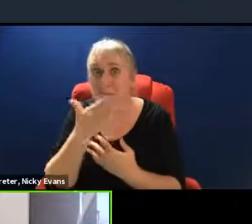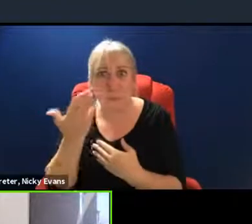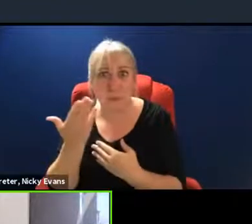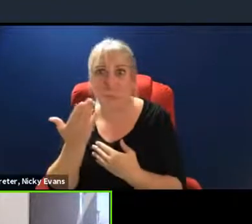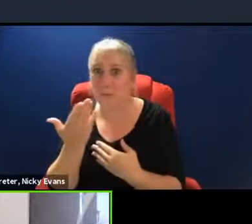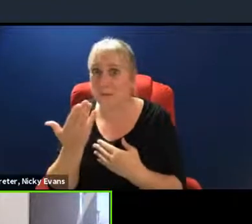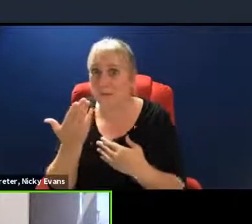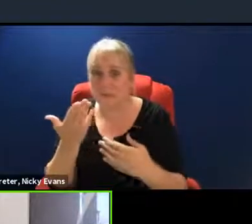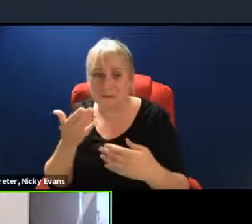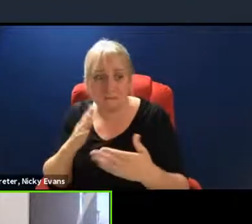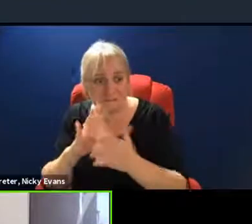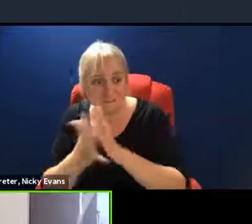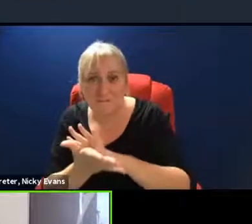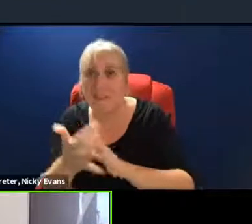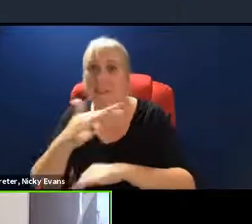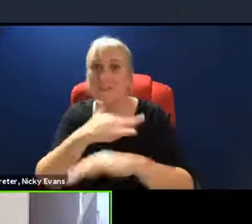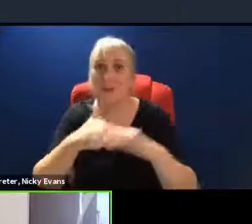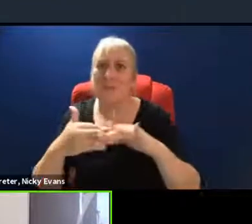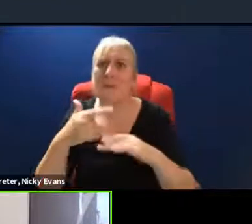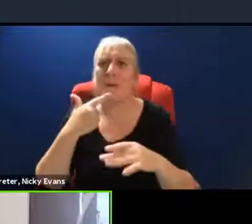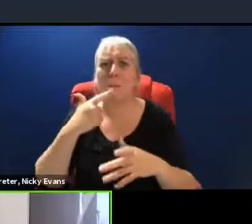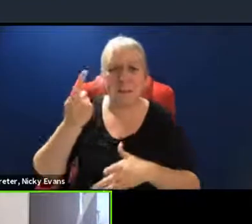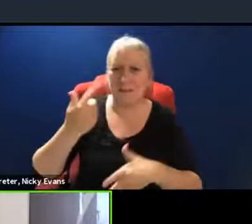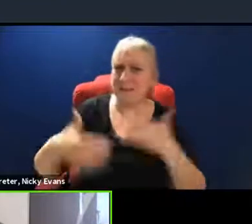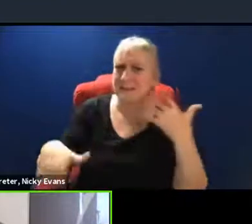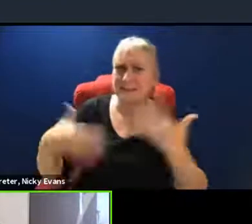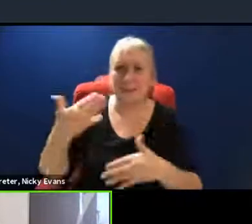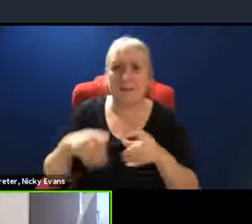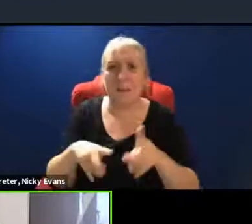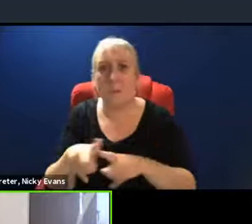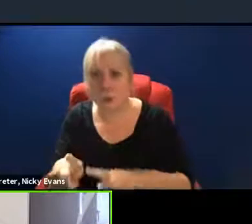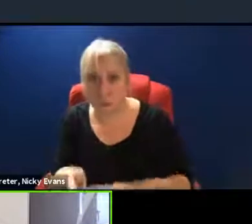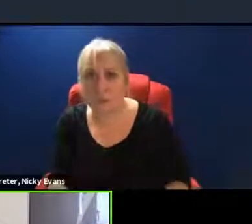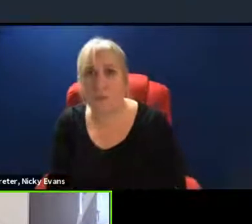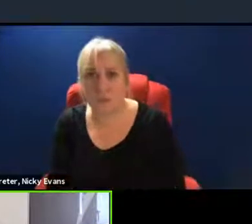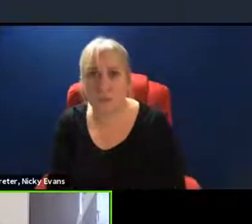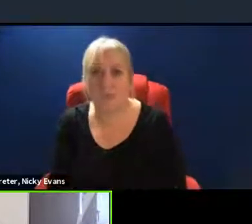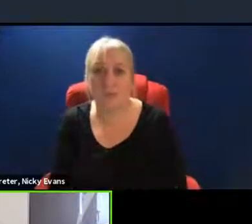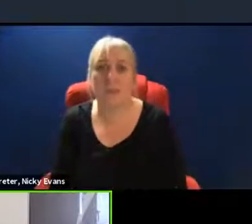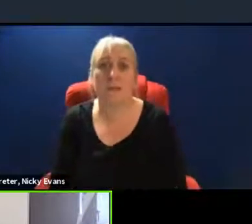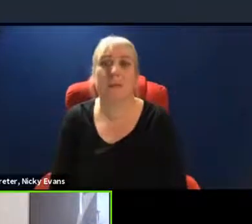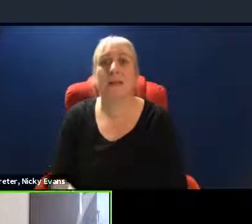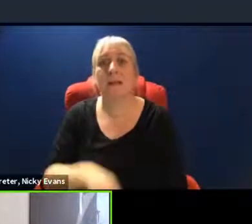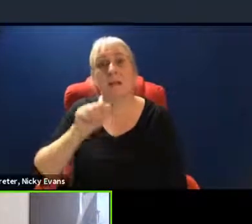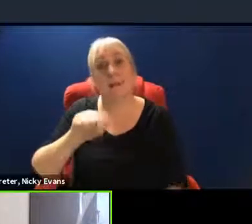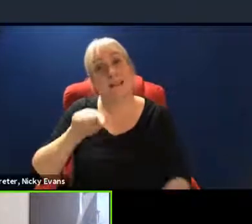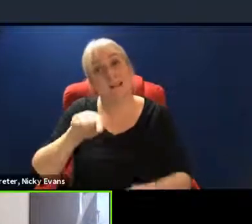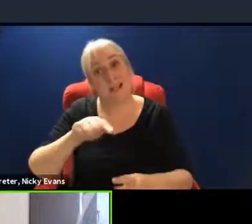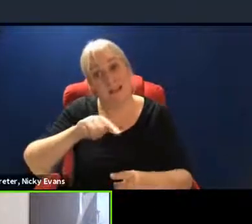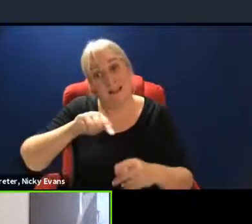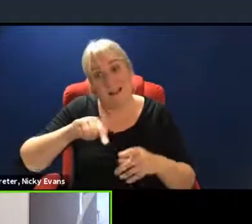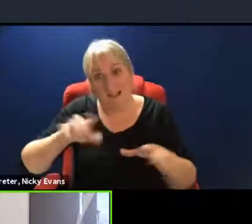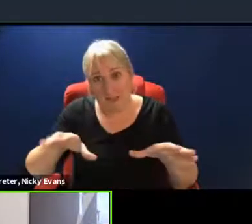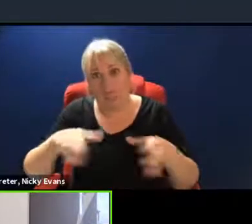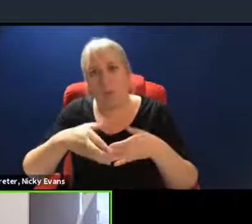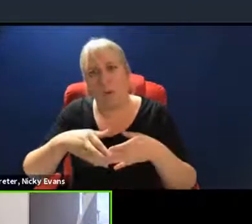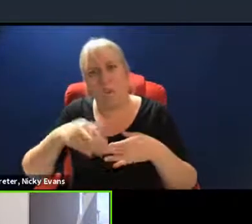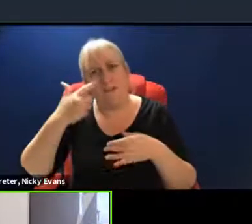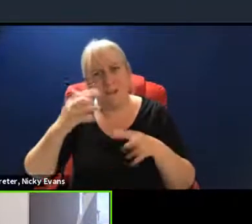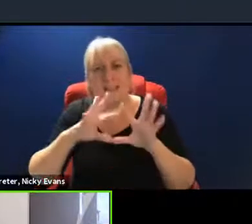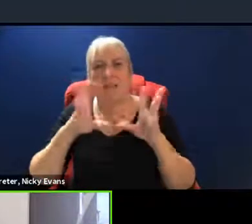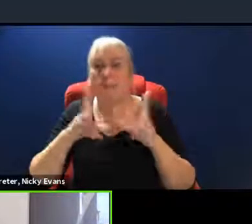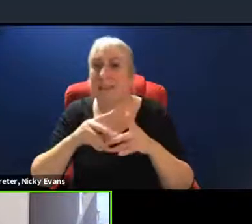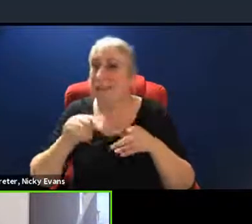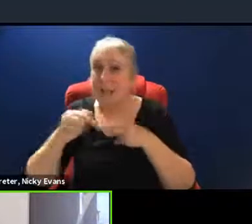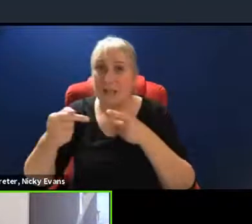But with an infrastructure often that finds handling the problems much, much more challenging. And even in, as I say, our